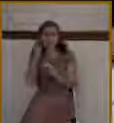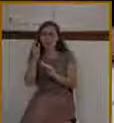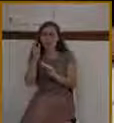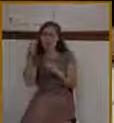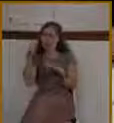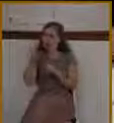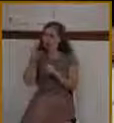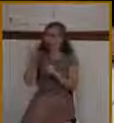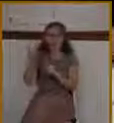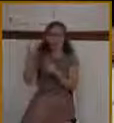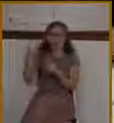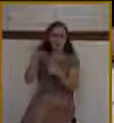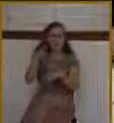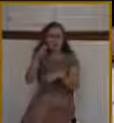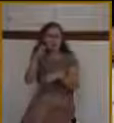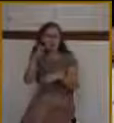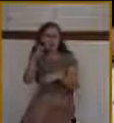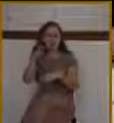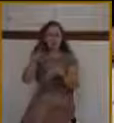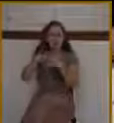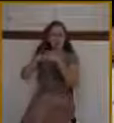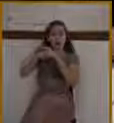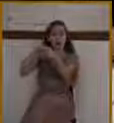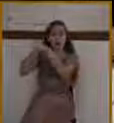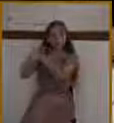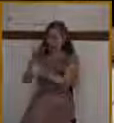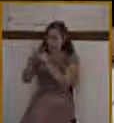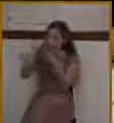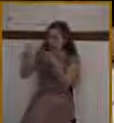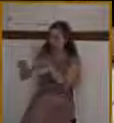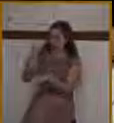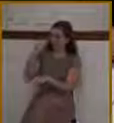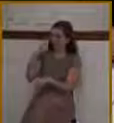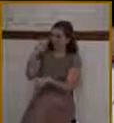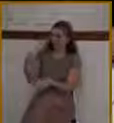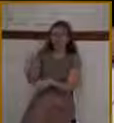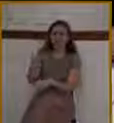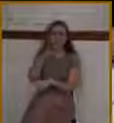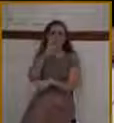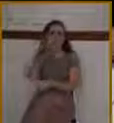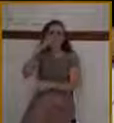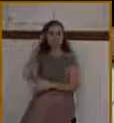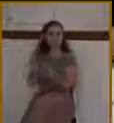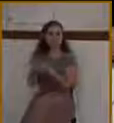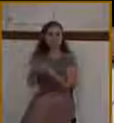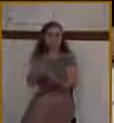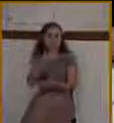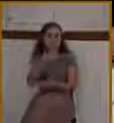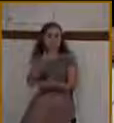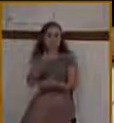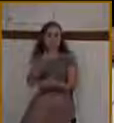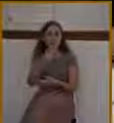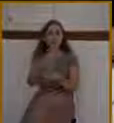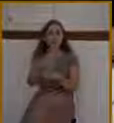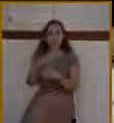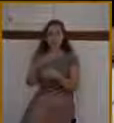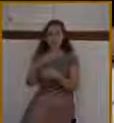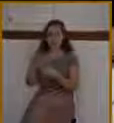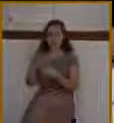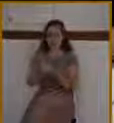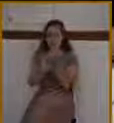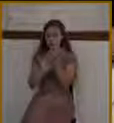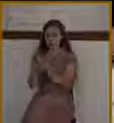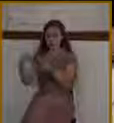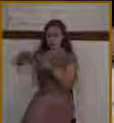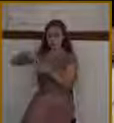that. Some people estimate that the crowd that came and surrounded Jesus as he was riding into Jerusalem on that day